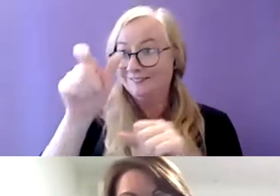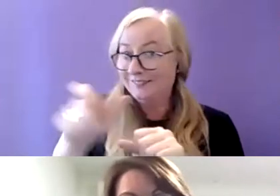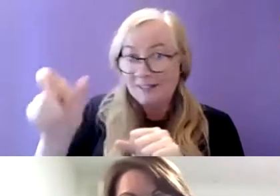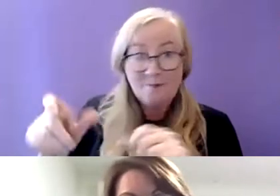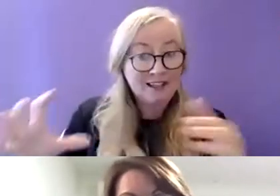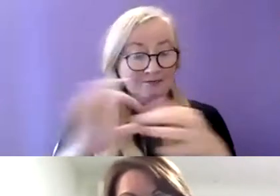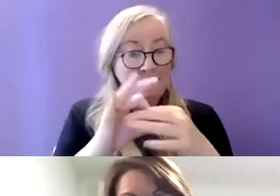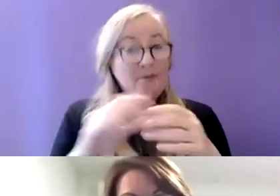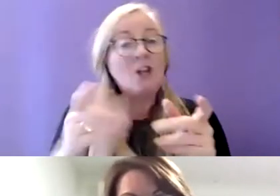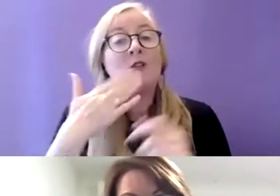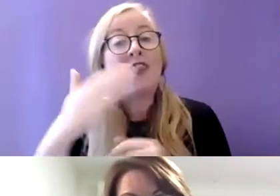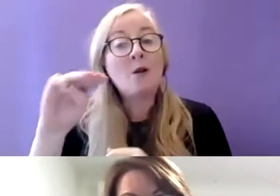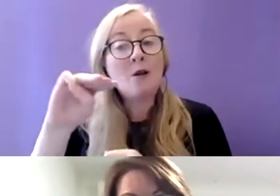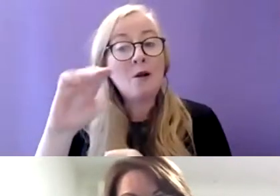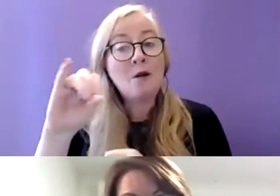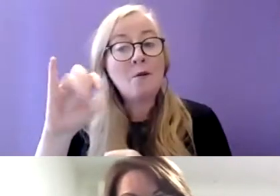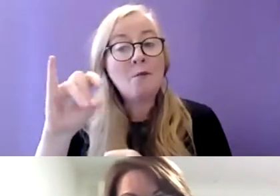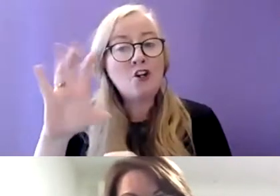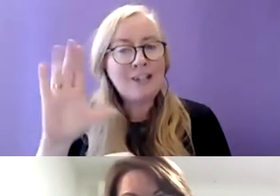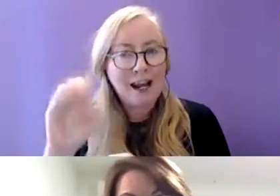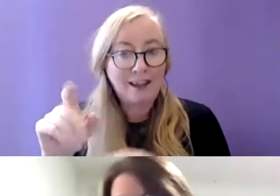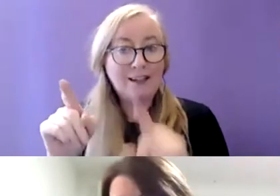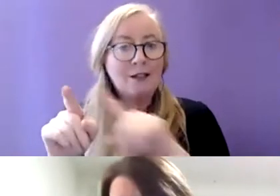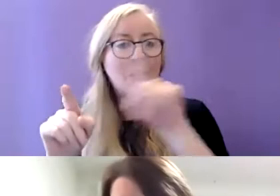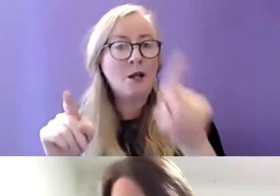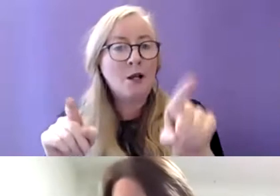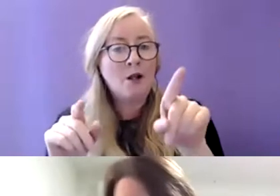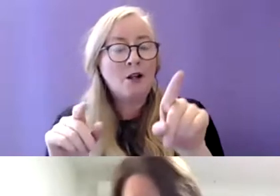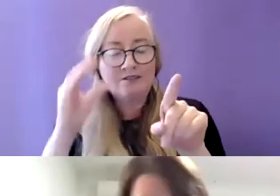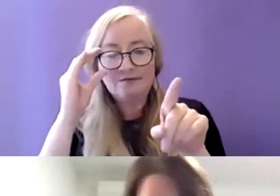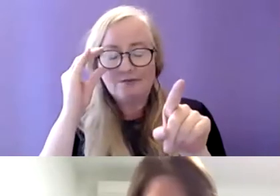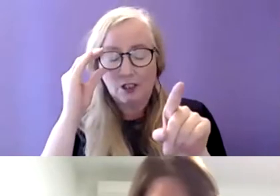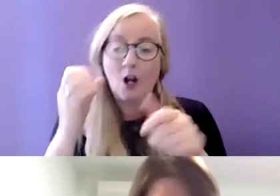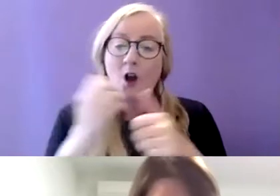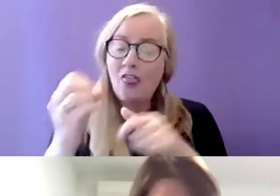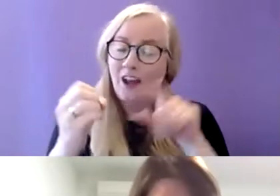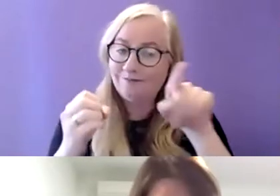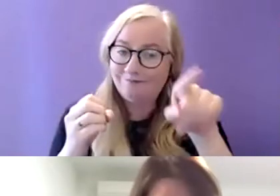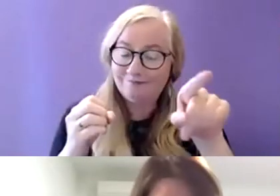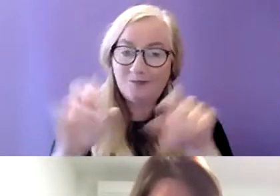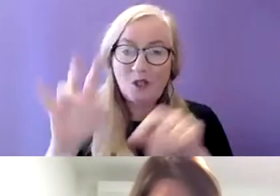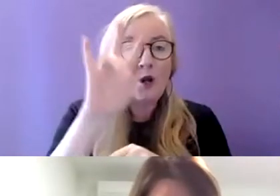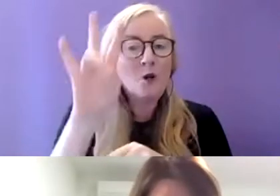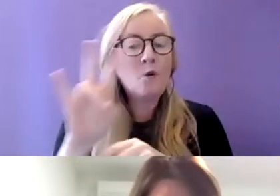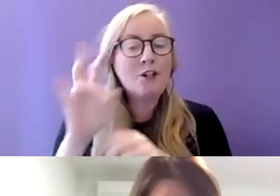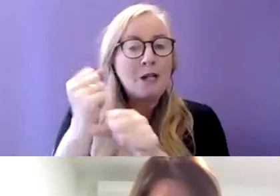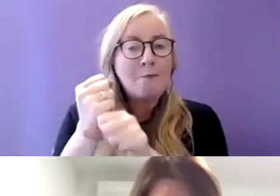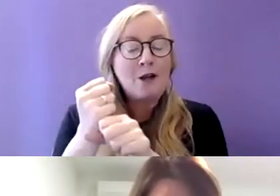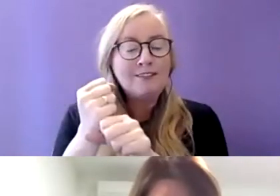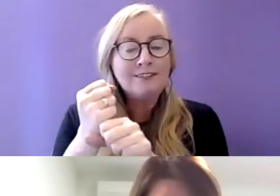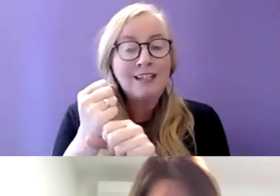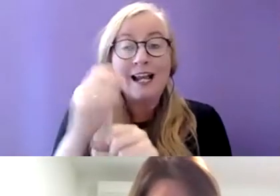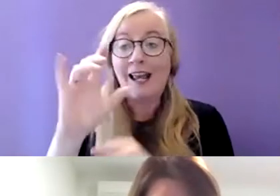thanks michelle and bernard I just wanted to come back to you with just a question on like traditionally